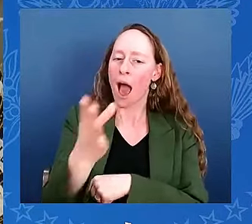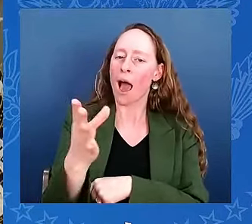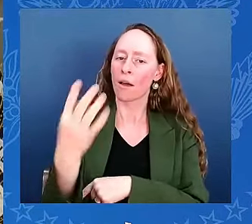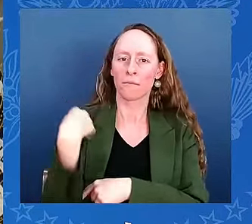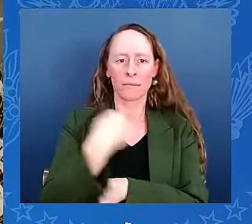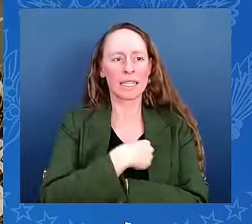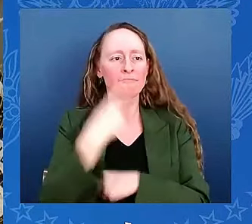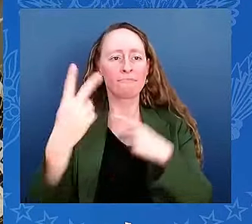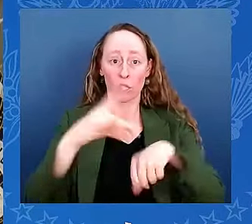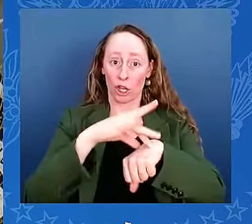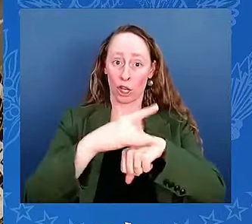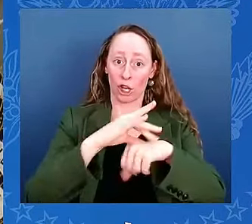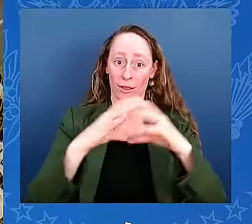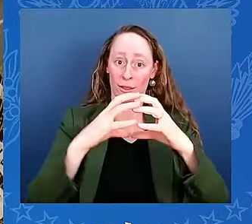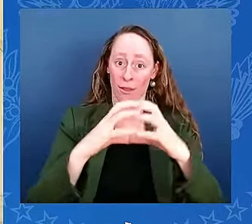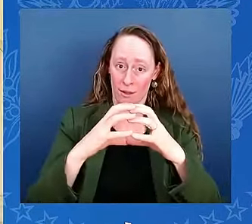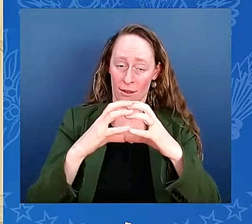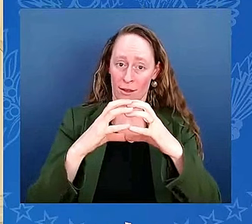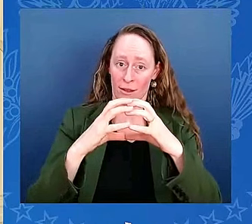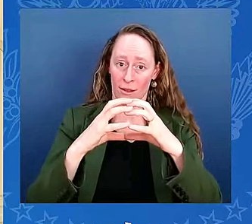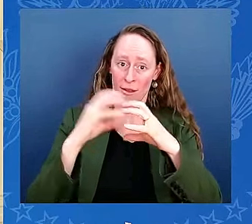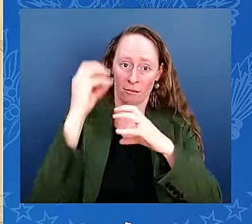gentlemen, Sunita Williams.